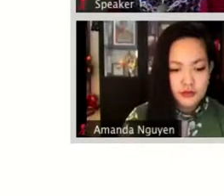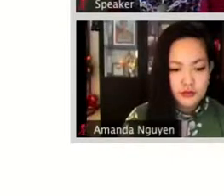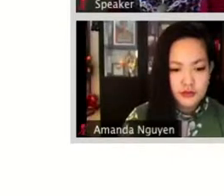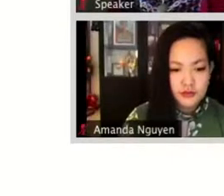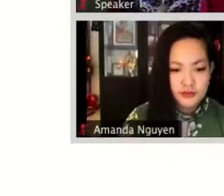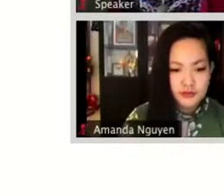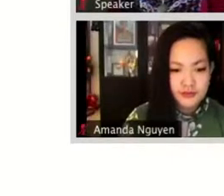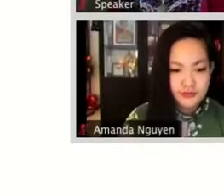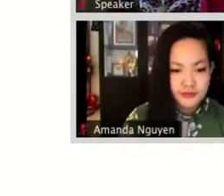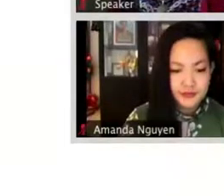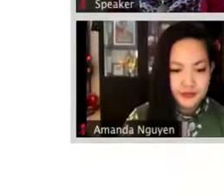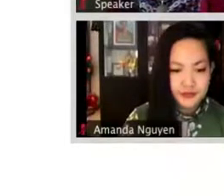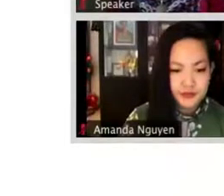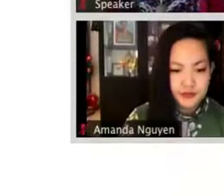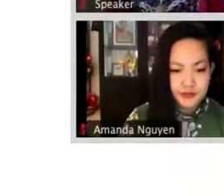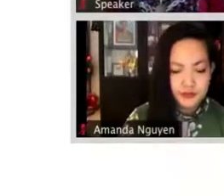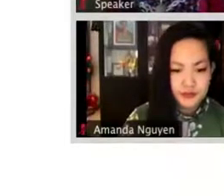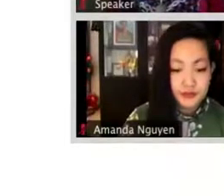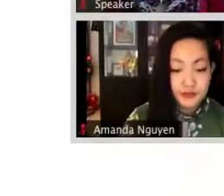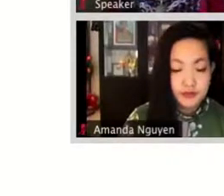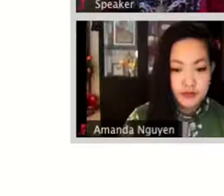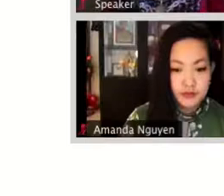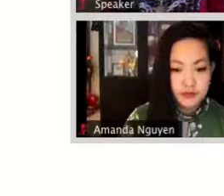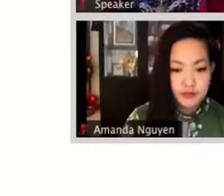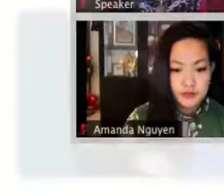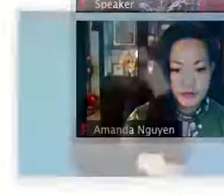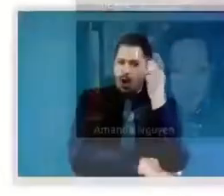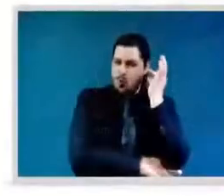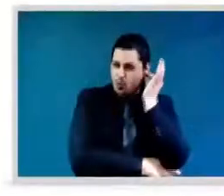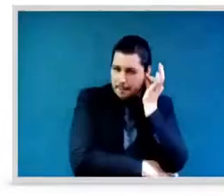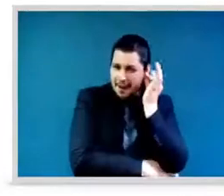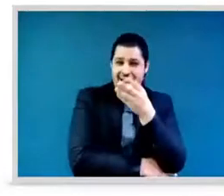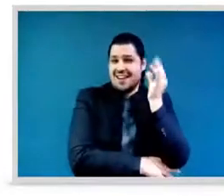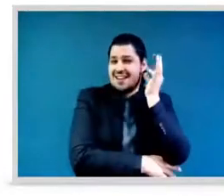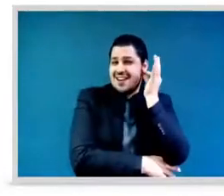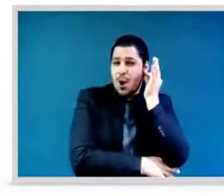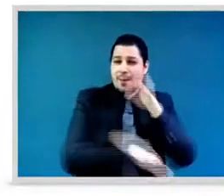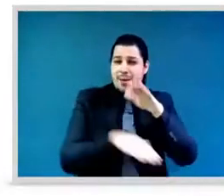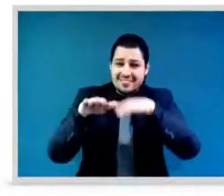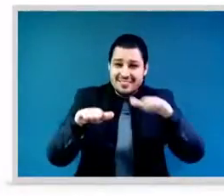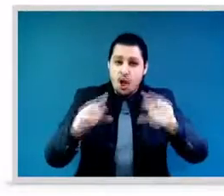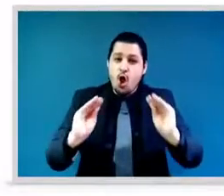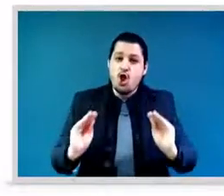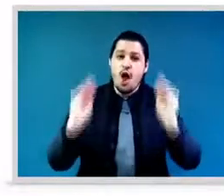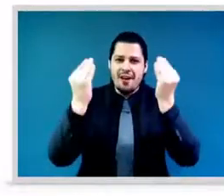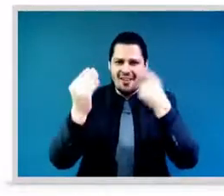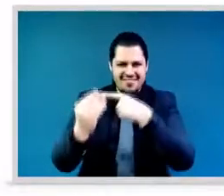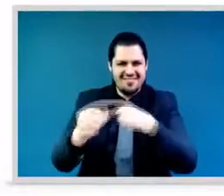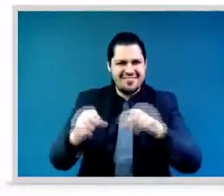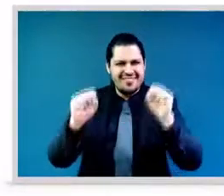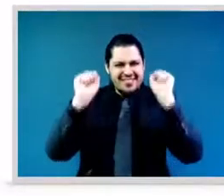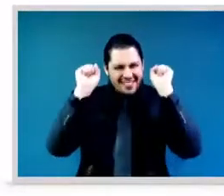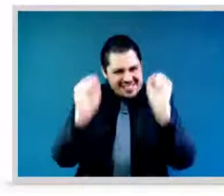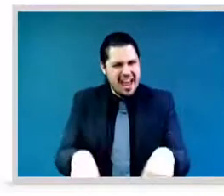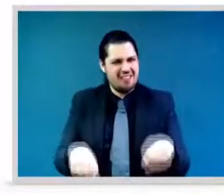we need to have enabling systematic mechanisms. It can be COTAs, it can be reserved seats, it can be